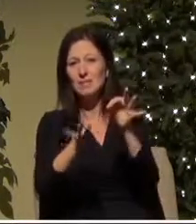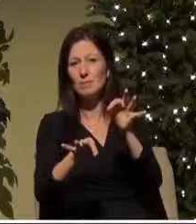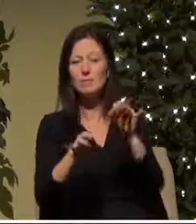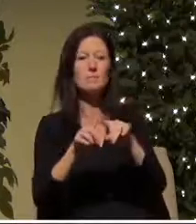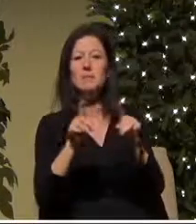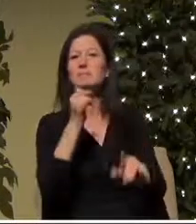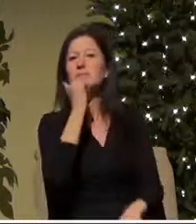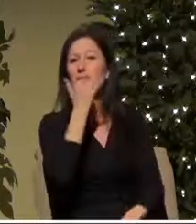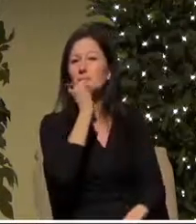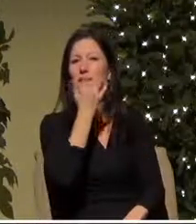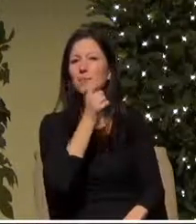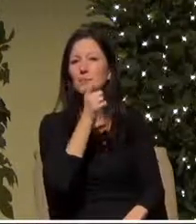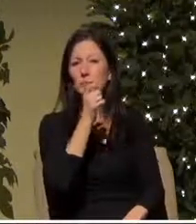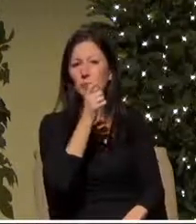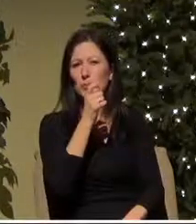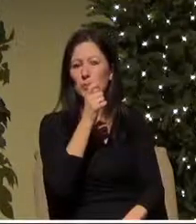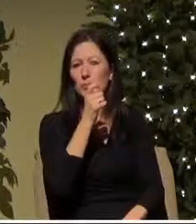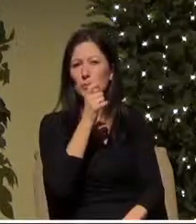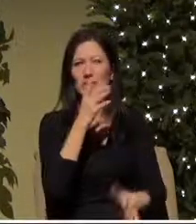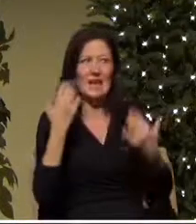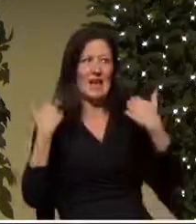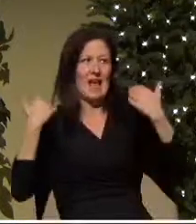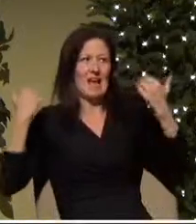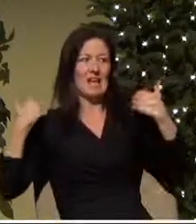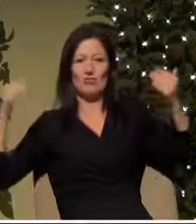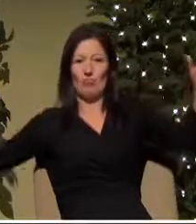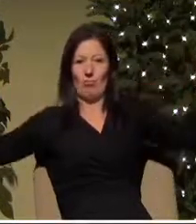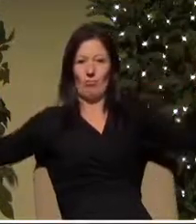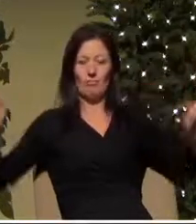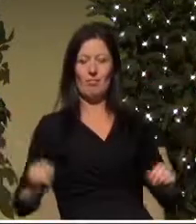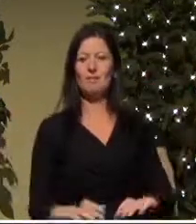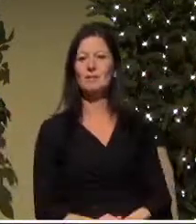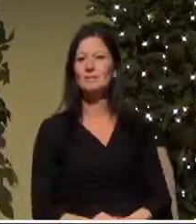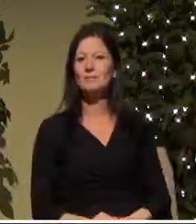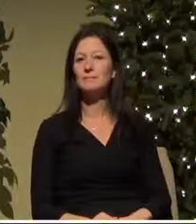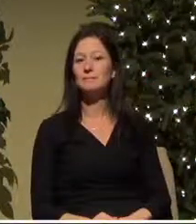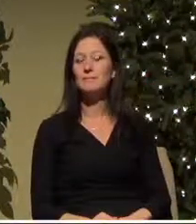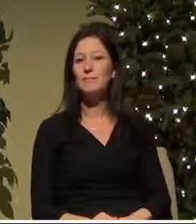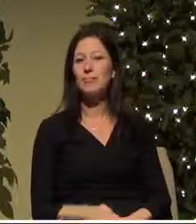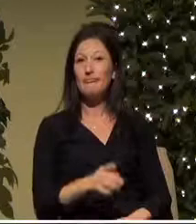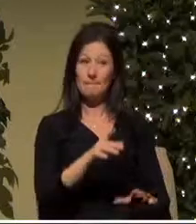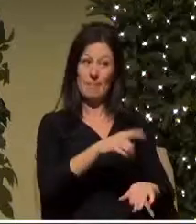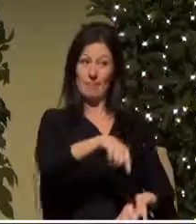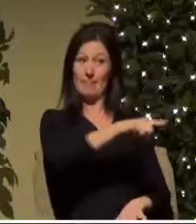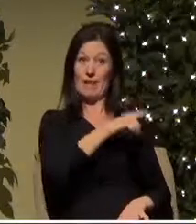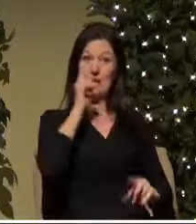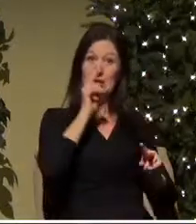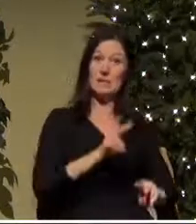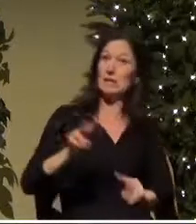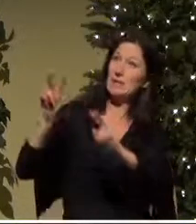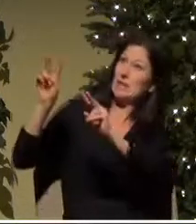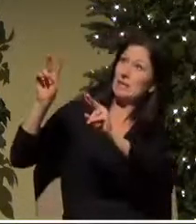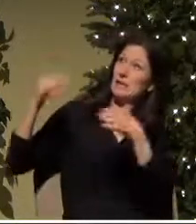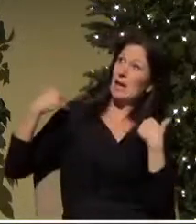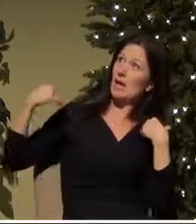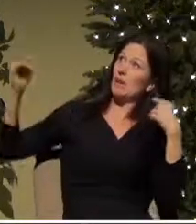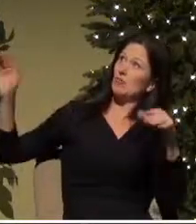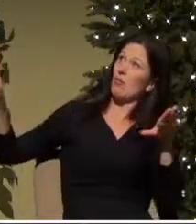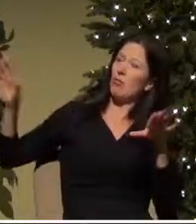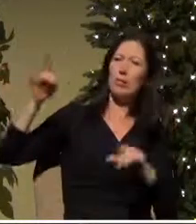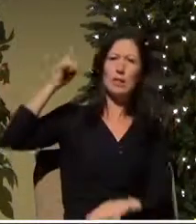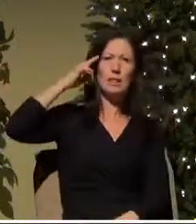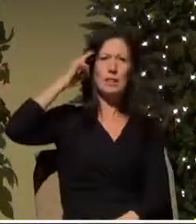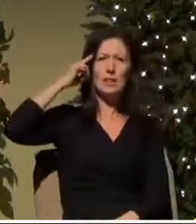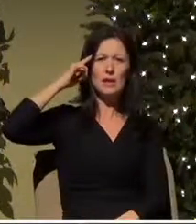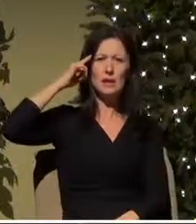matter which angel it was it was an angel and what matters is that when the shepherds see an angel and they think back to all the stories